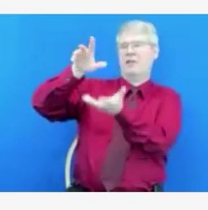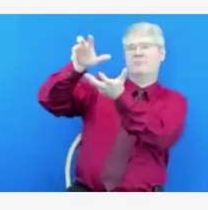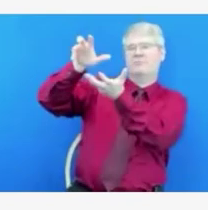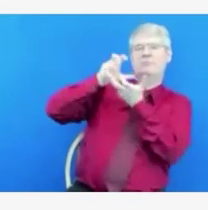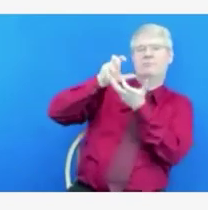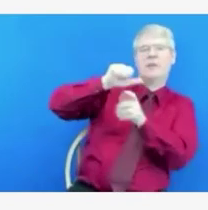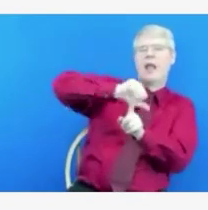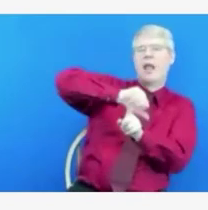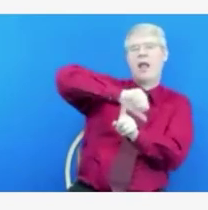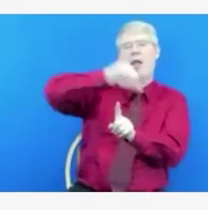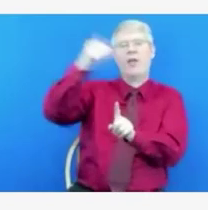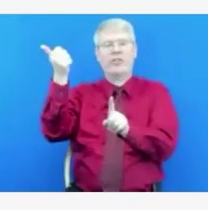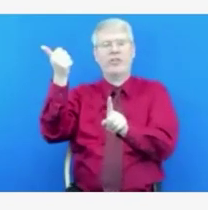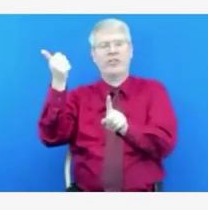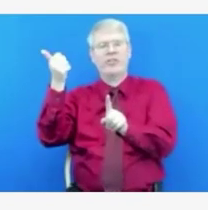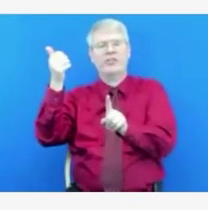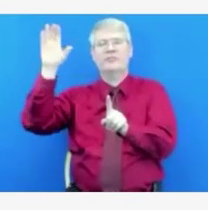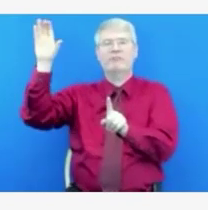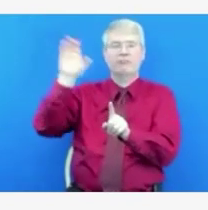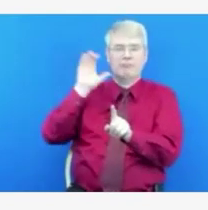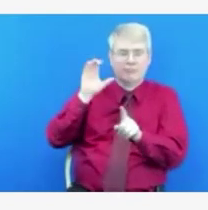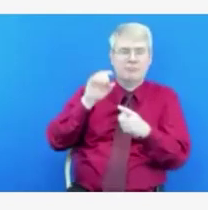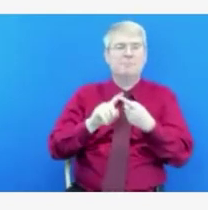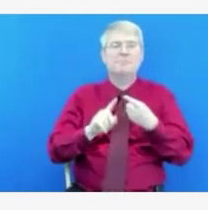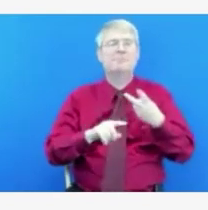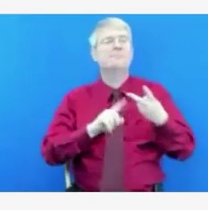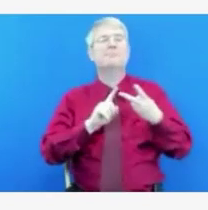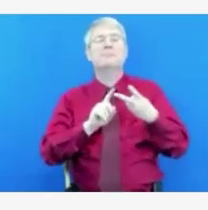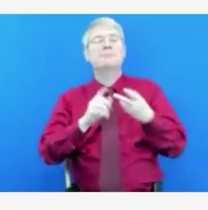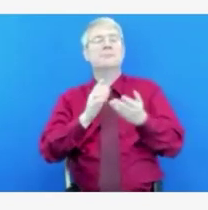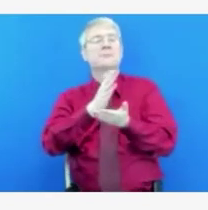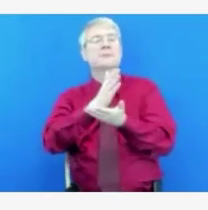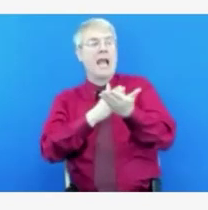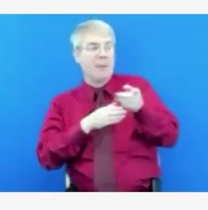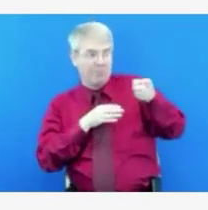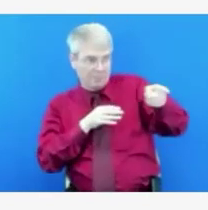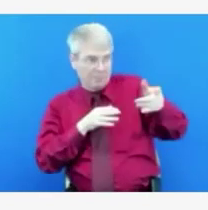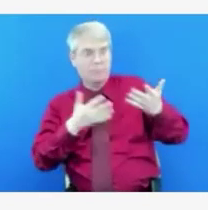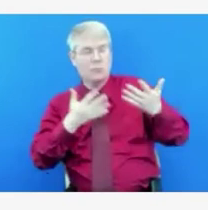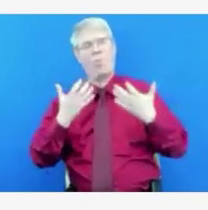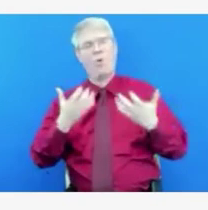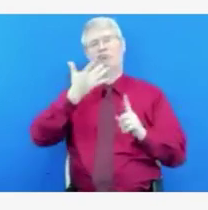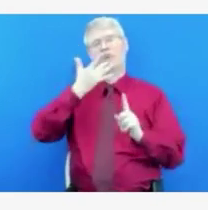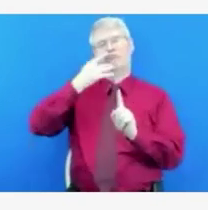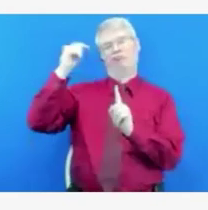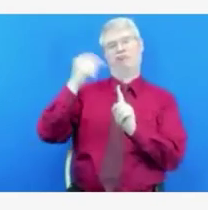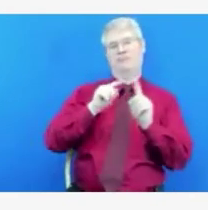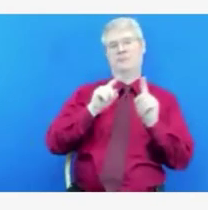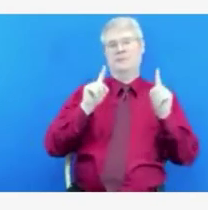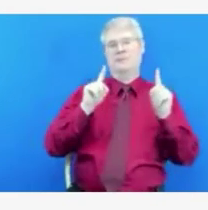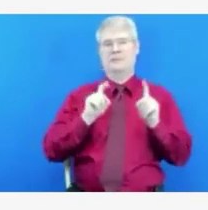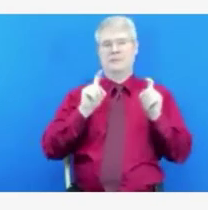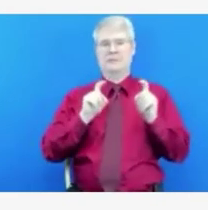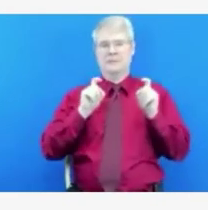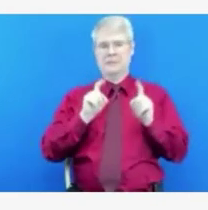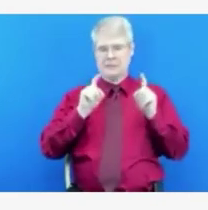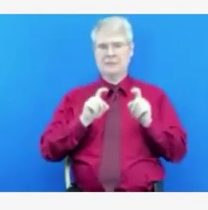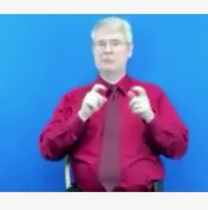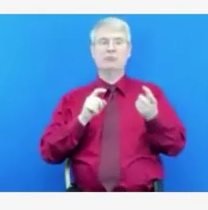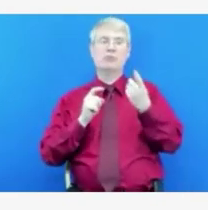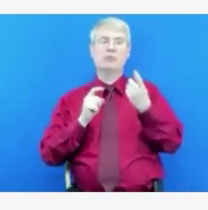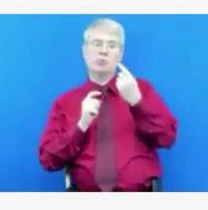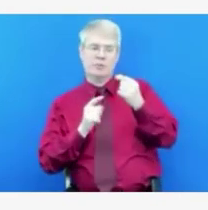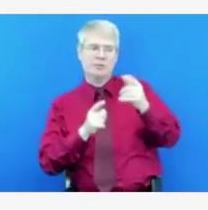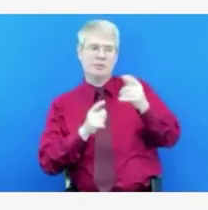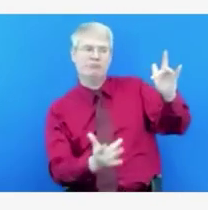would like to implement a testing program and may need to seek permission from their boards before they can,